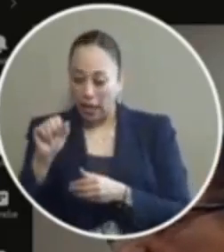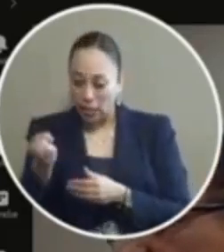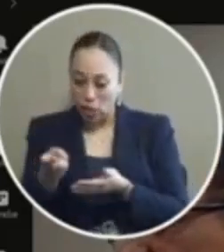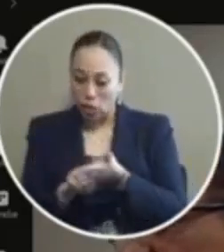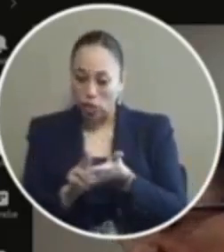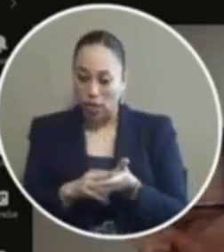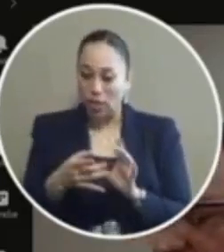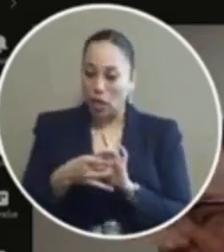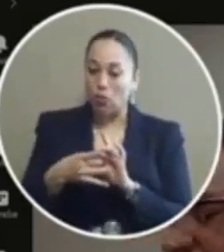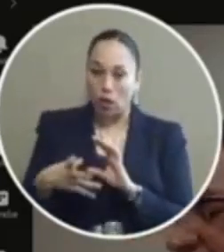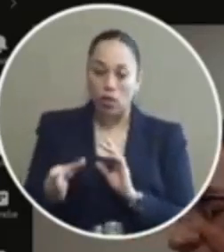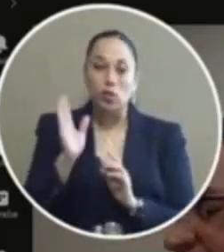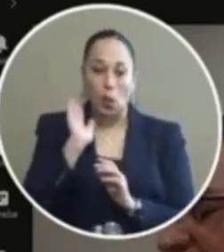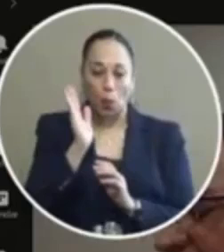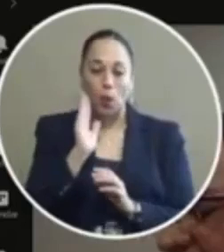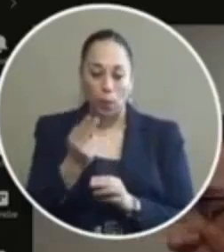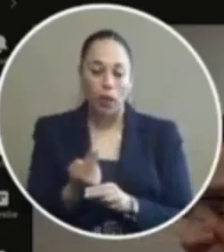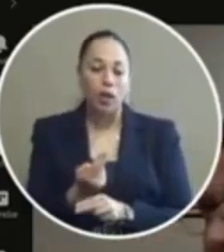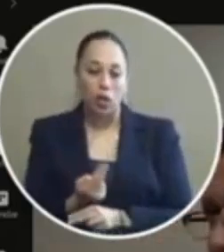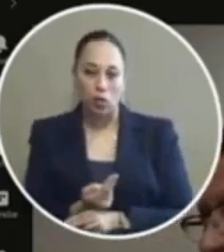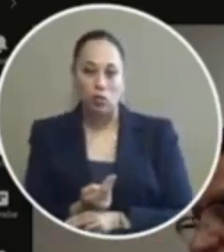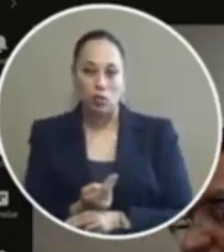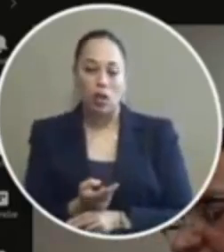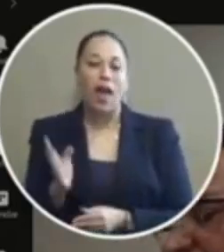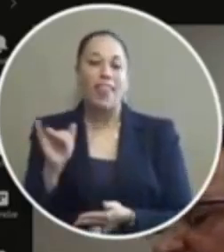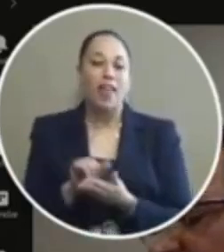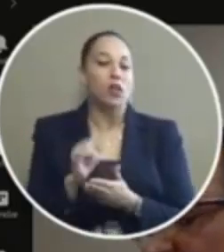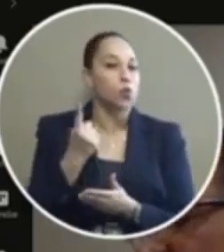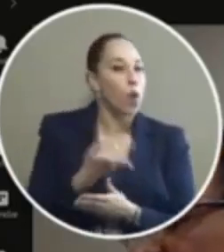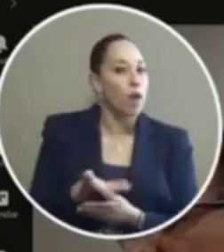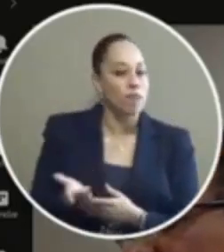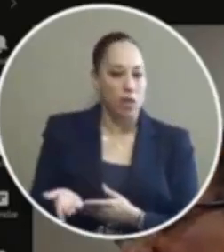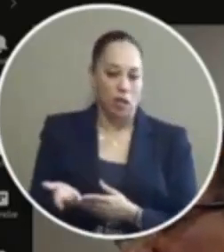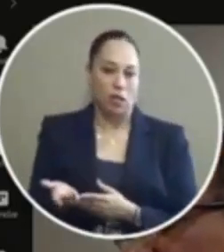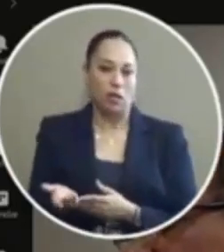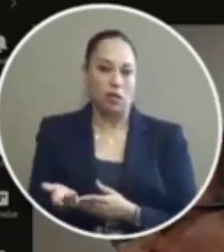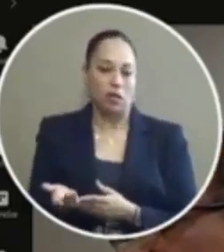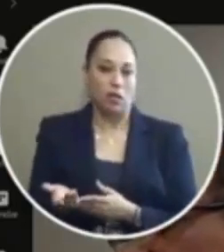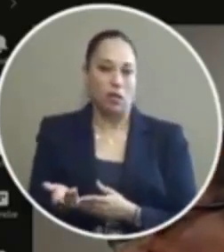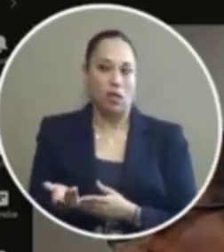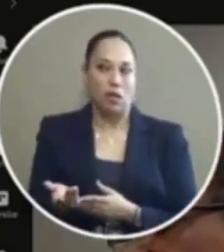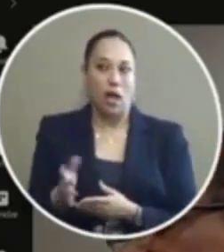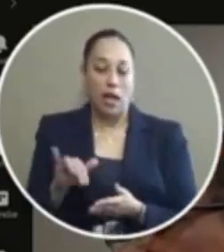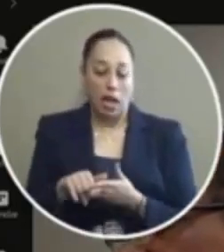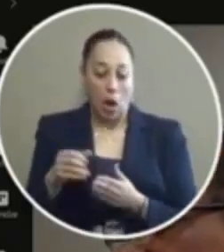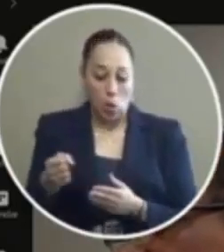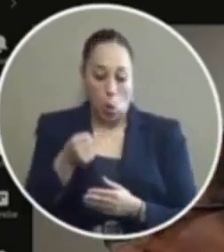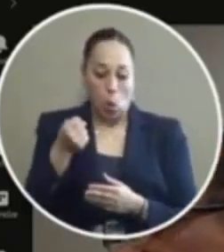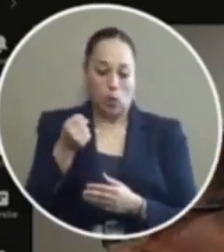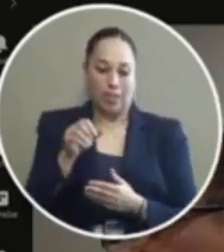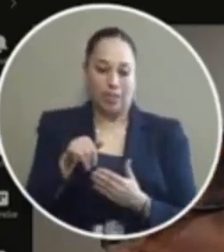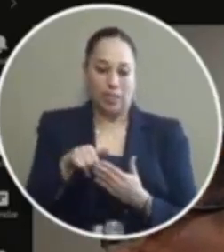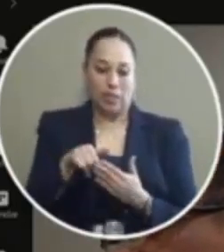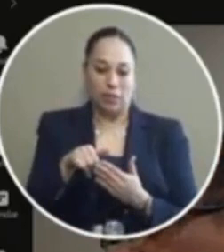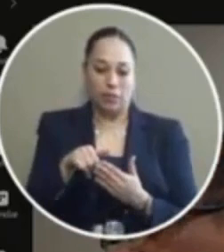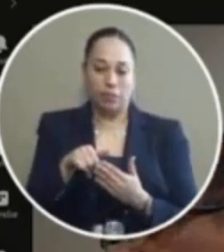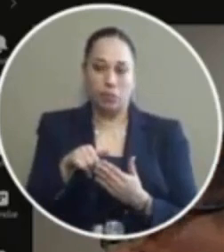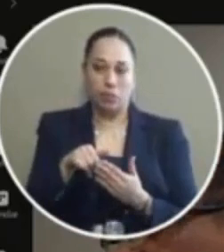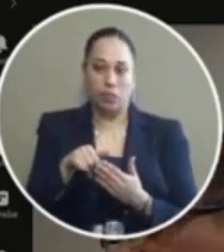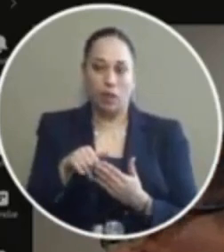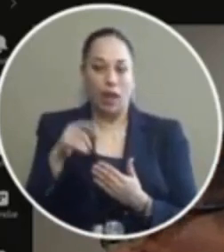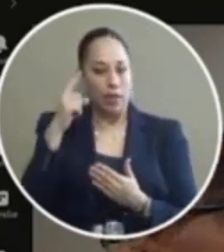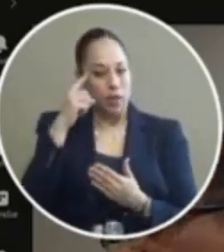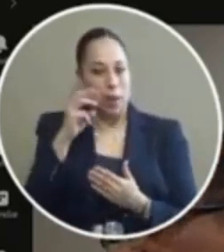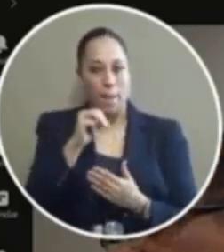release would be would be used so that's one thing as far as holding them accountable I mean I think